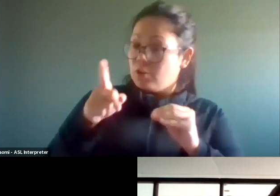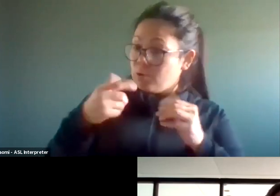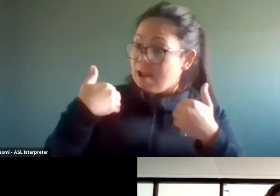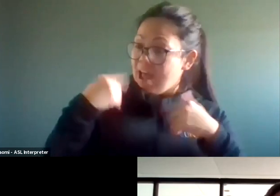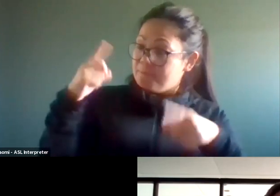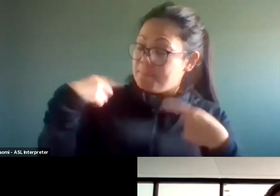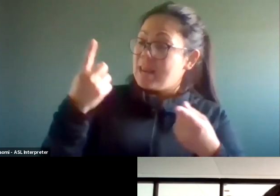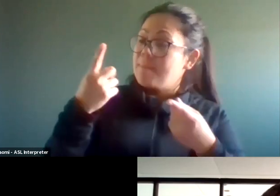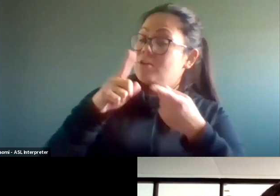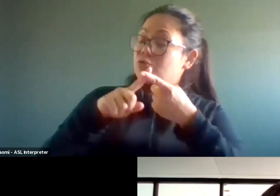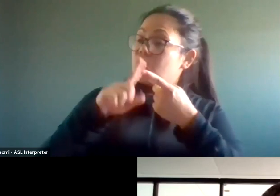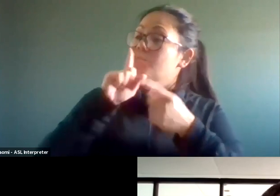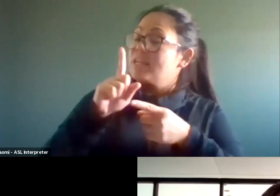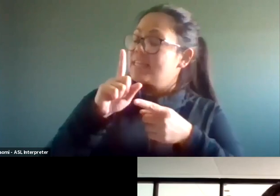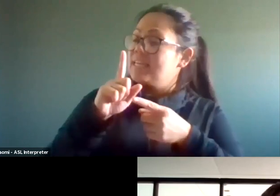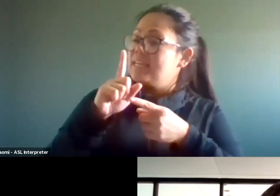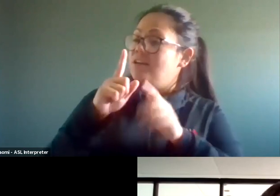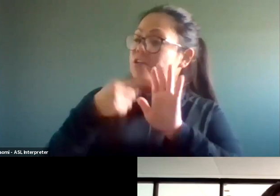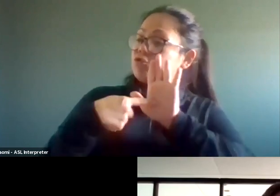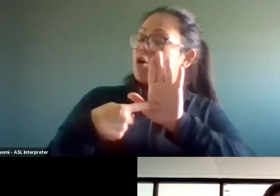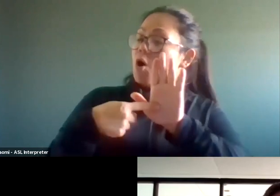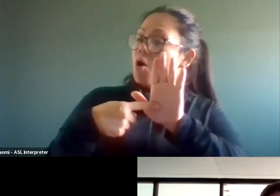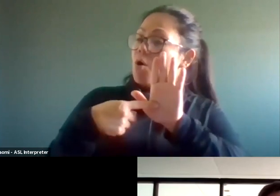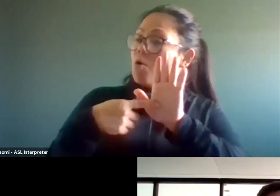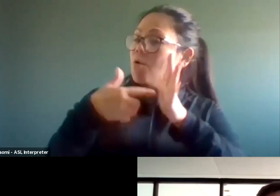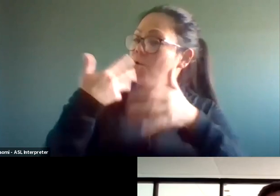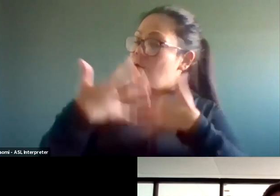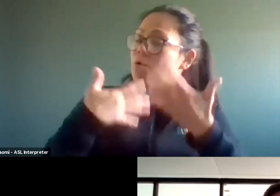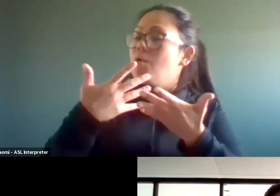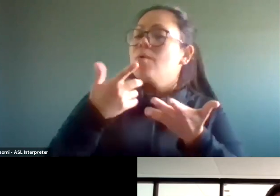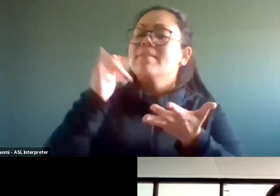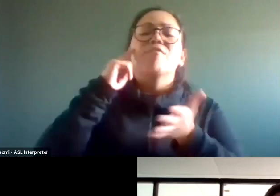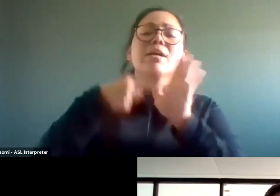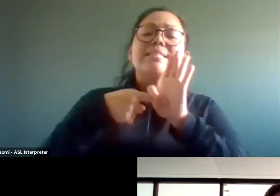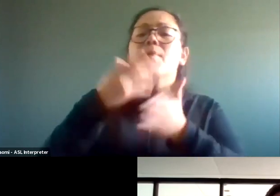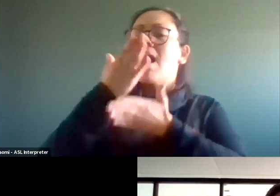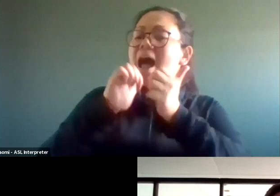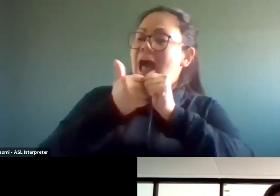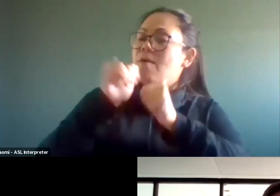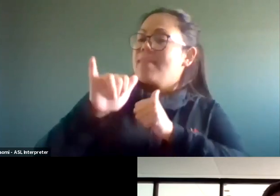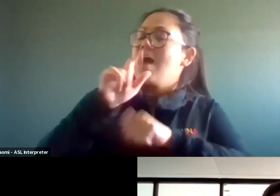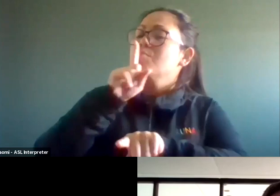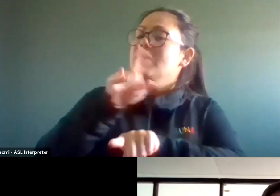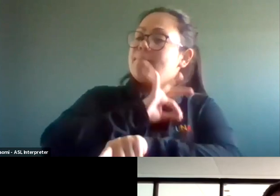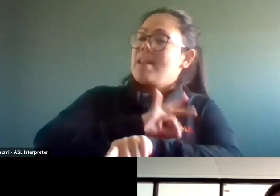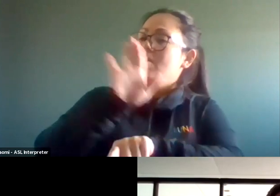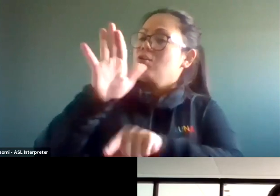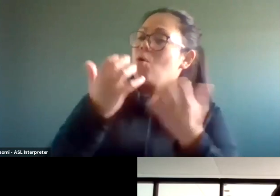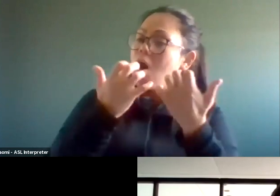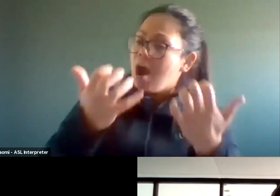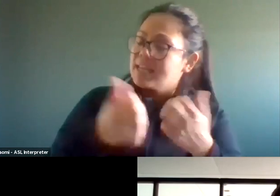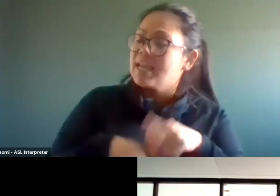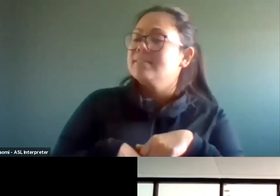to initiate there, what has been, um, you if you have some examples of how that has benefited your audiences,